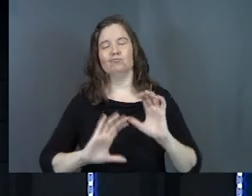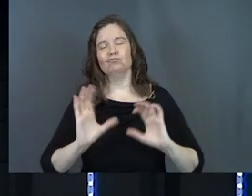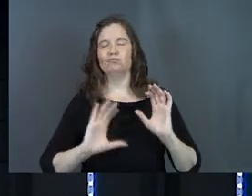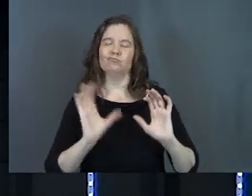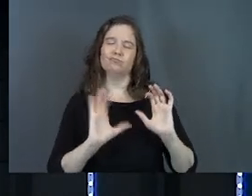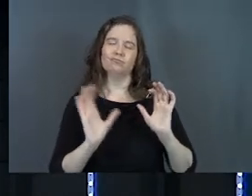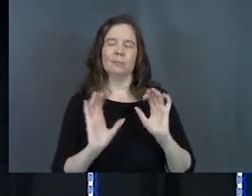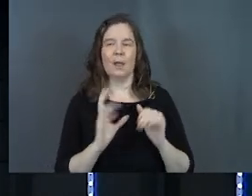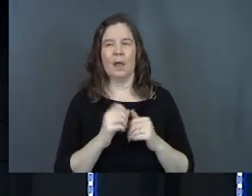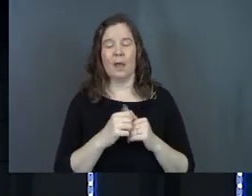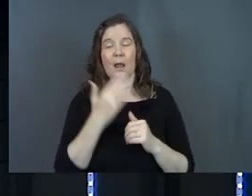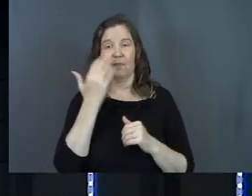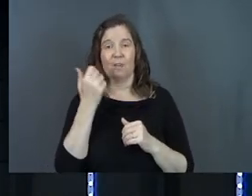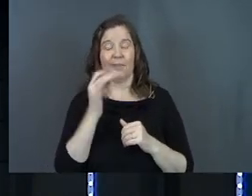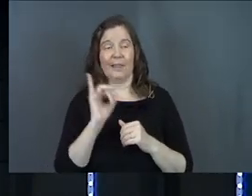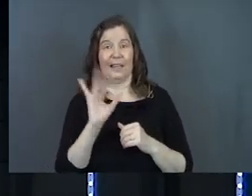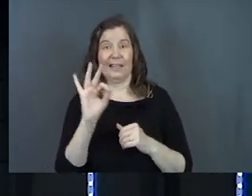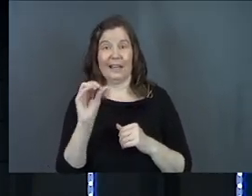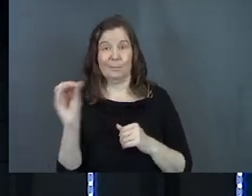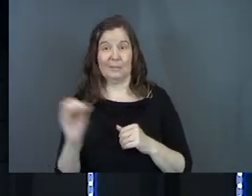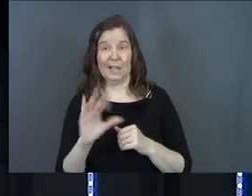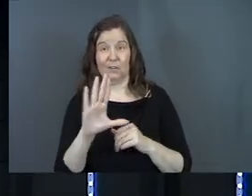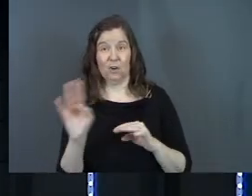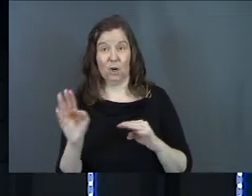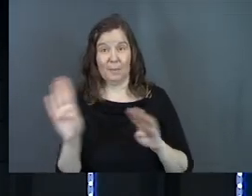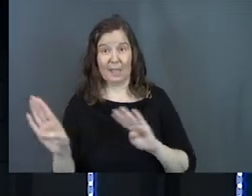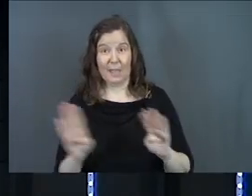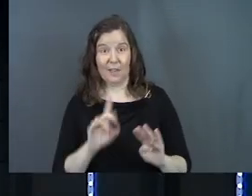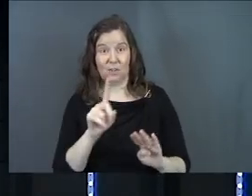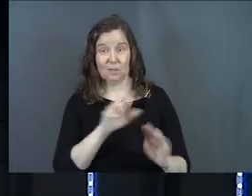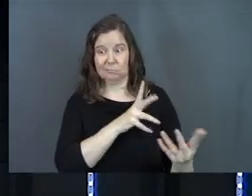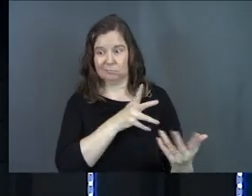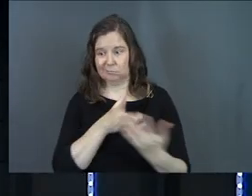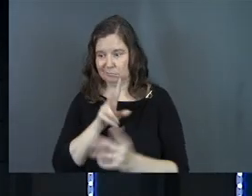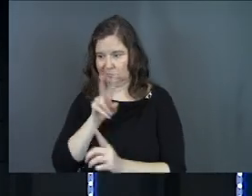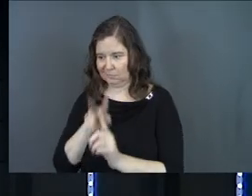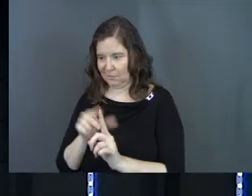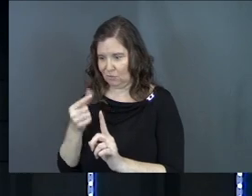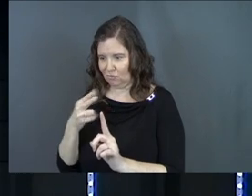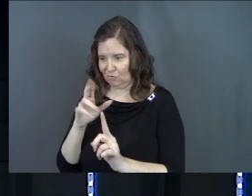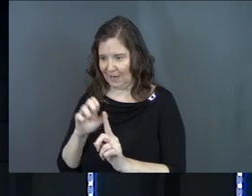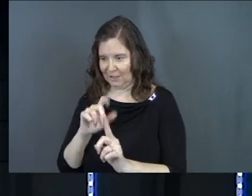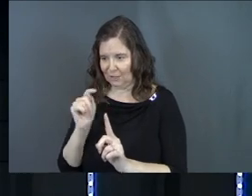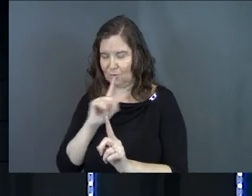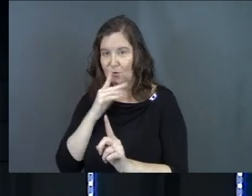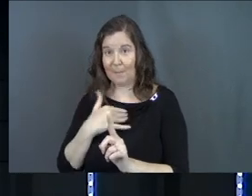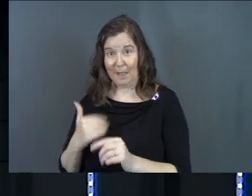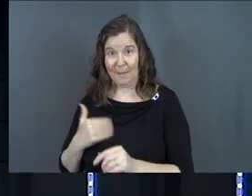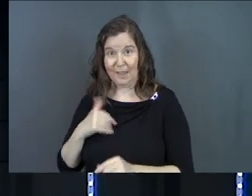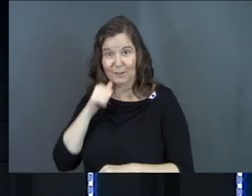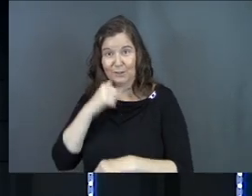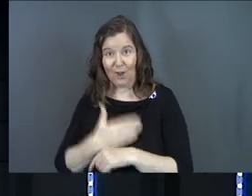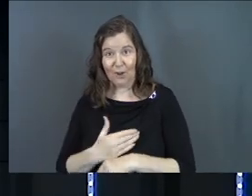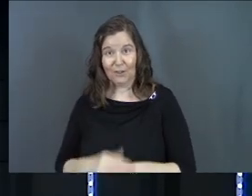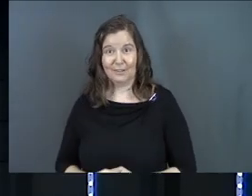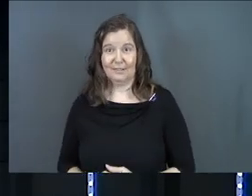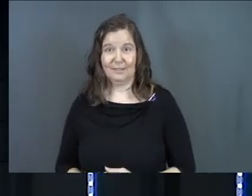sitting there talking and doing stuff. And I forgot that like 90% of her mannerisms are Gracie Trueblood. My youngest.